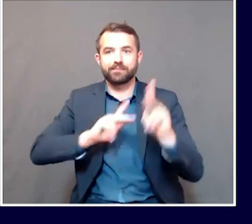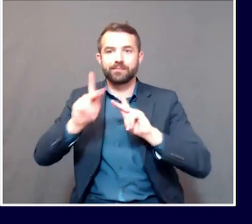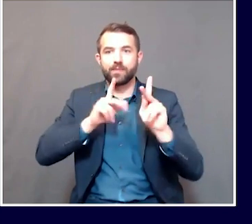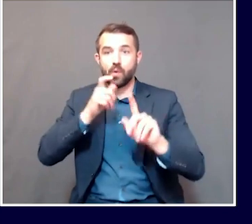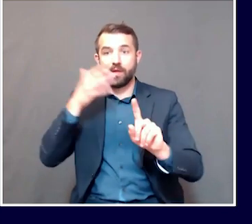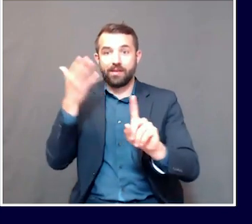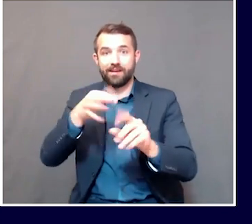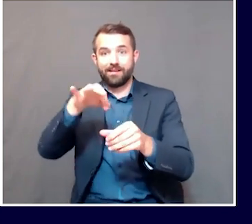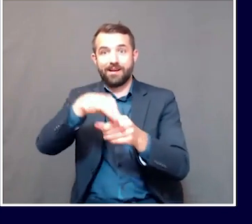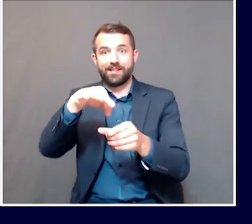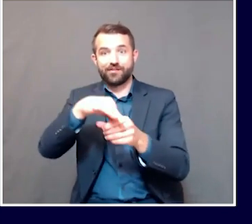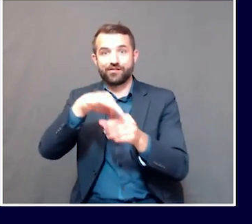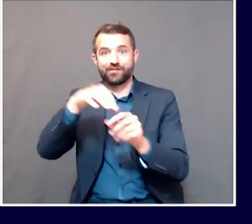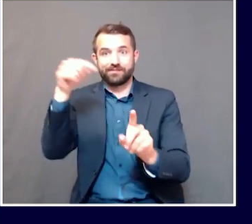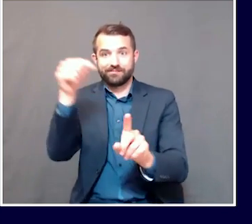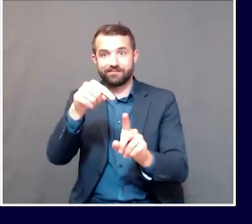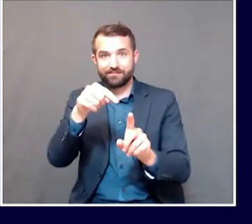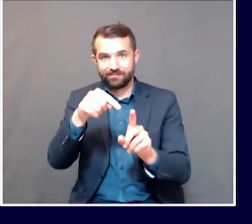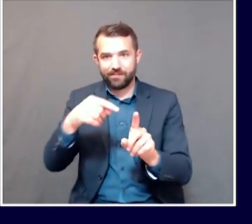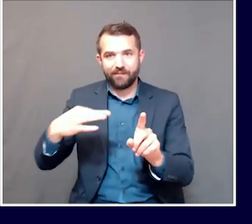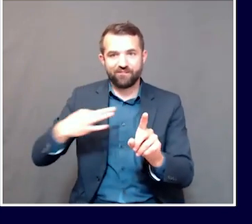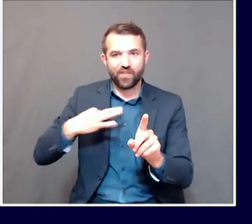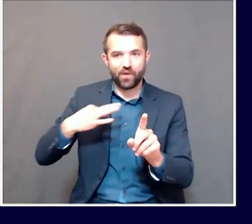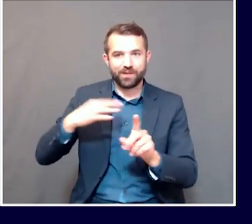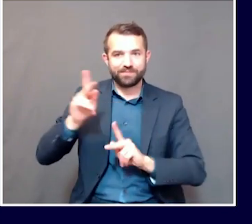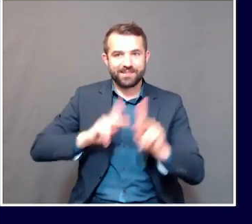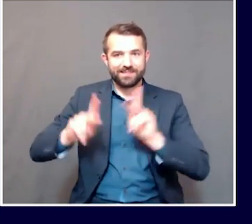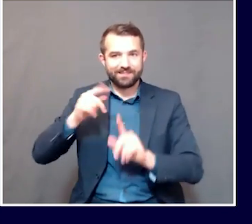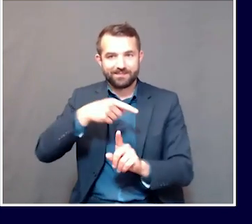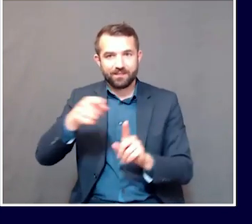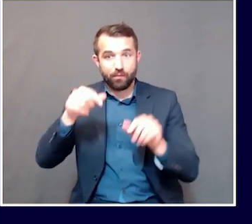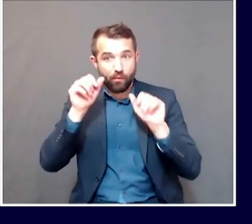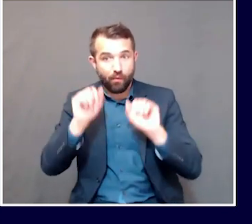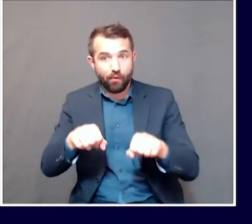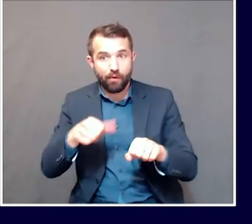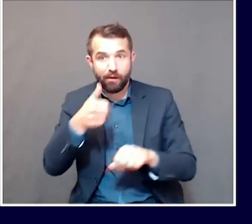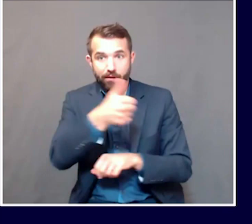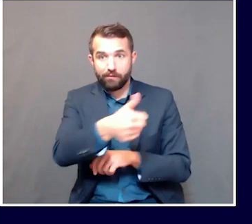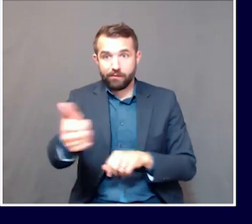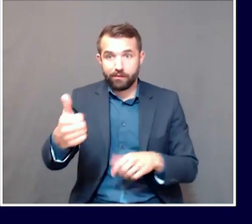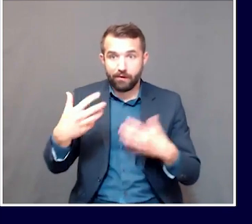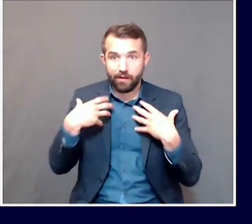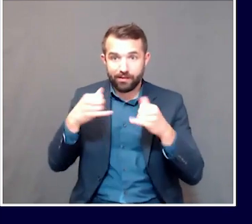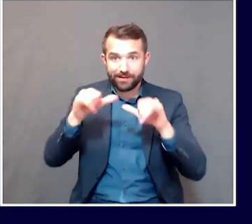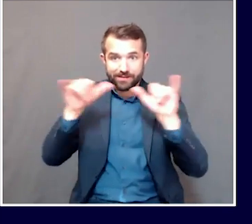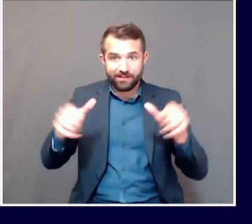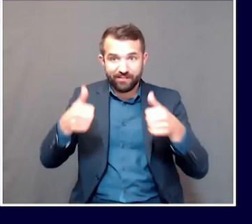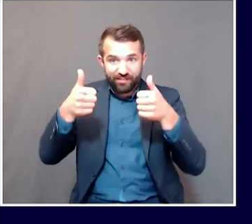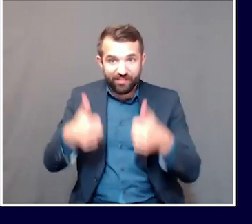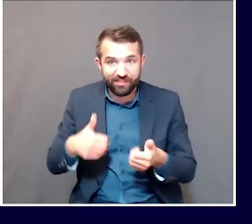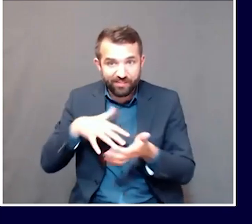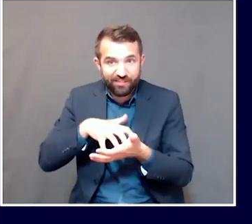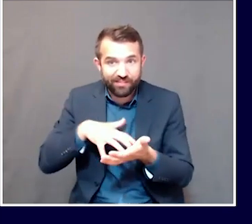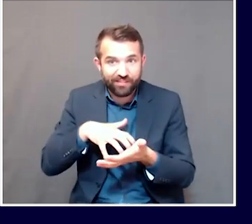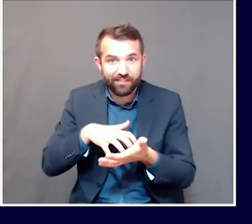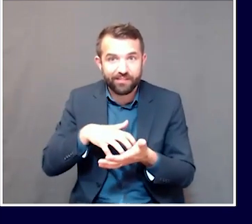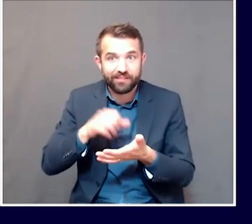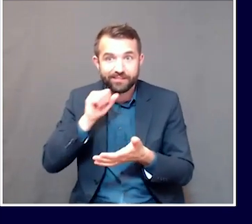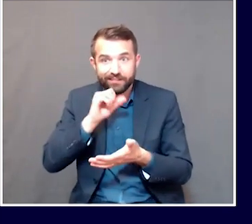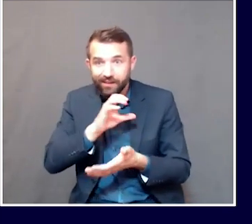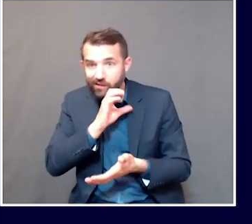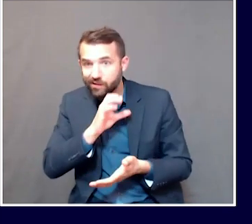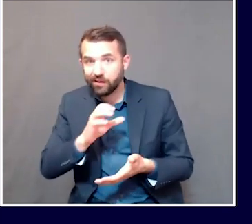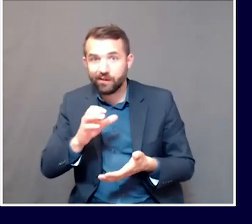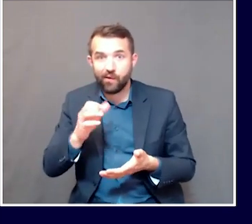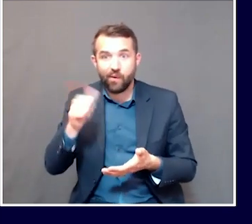volunteer on election day who may have vulnerable conditions, maybe an older group of people may have underlying medical conditions.